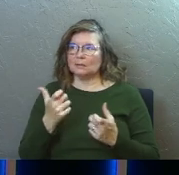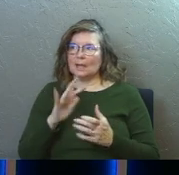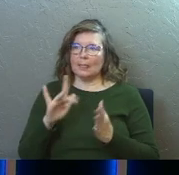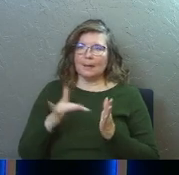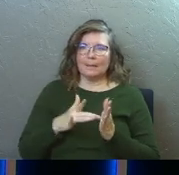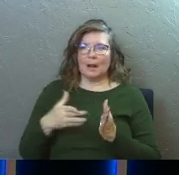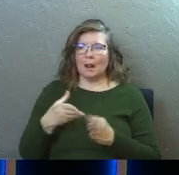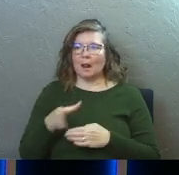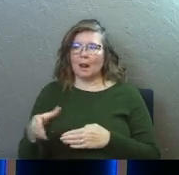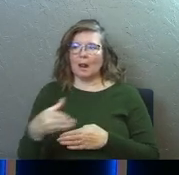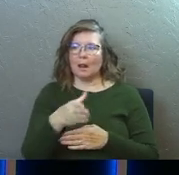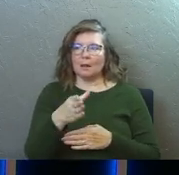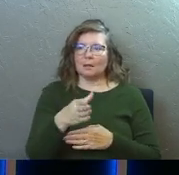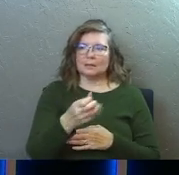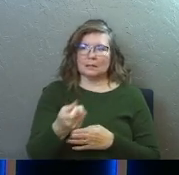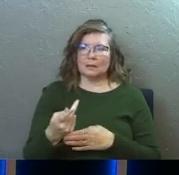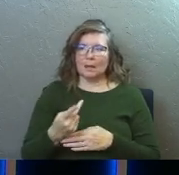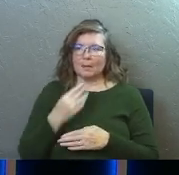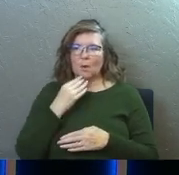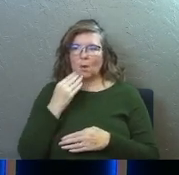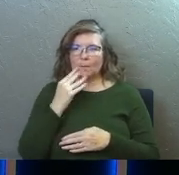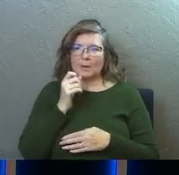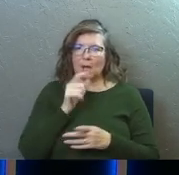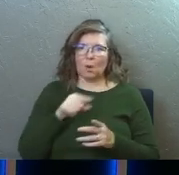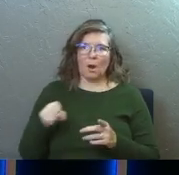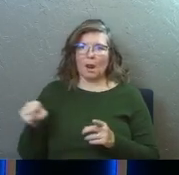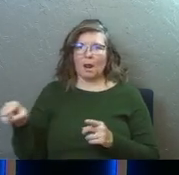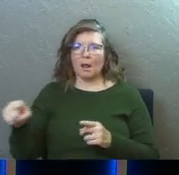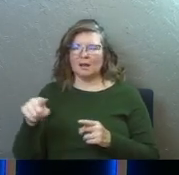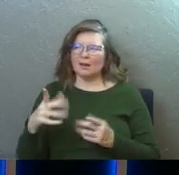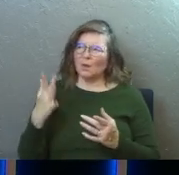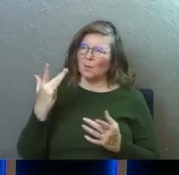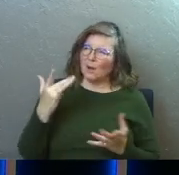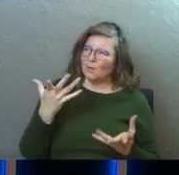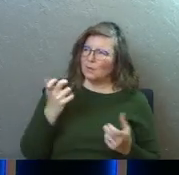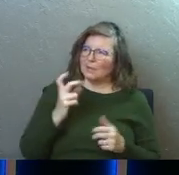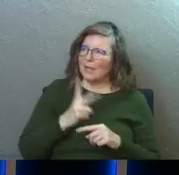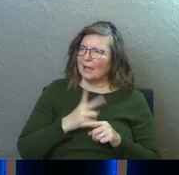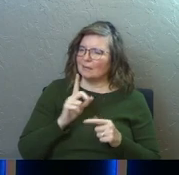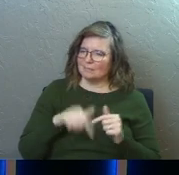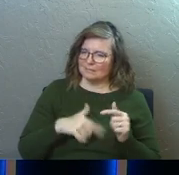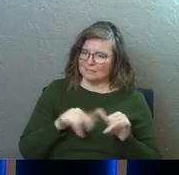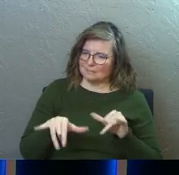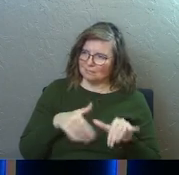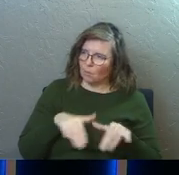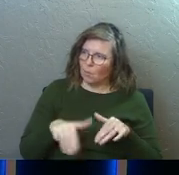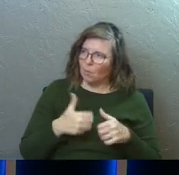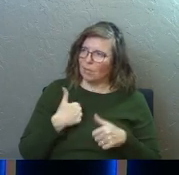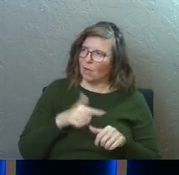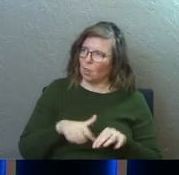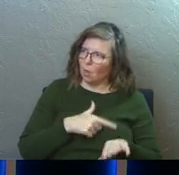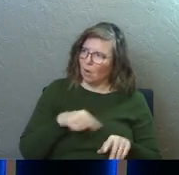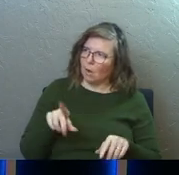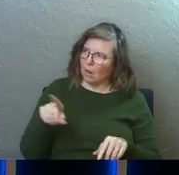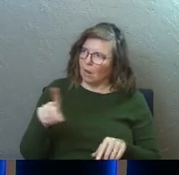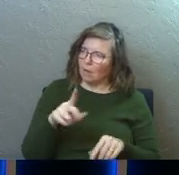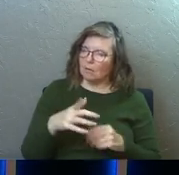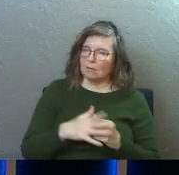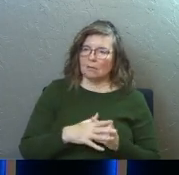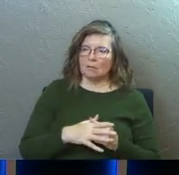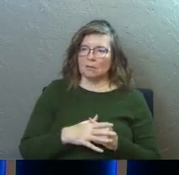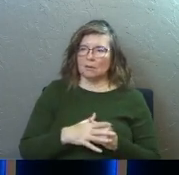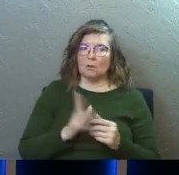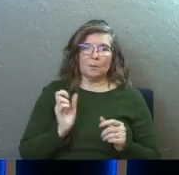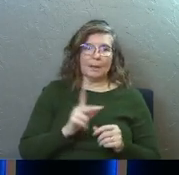let's take the middle route, you know? Let's cut back home and not go the long route. She's like, why is it that you can't be present with us and go the long route? Say, hey,